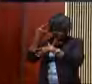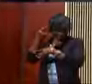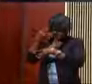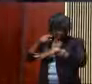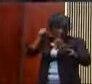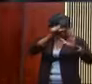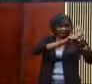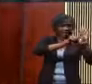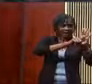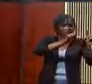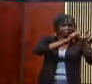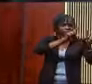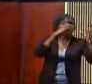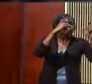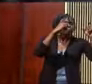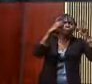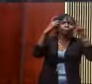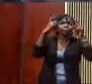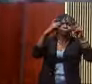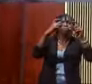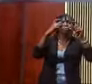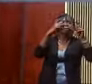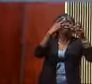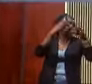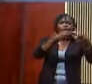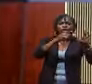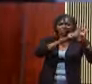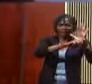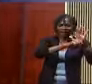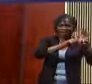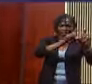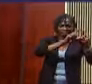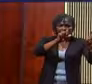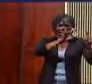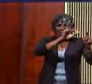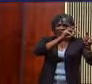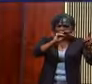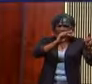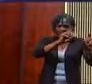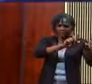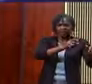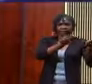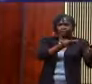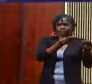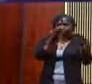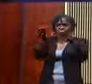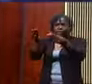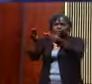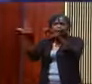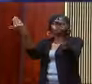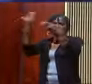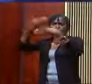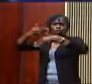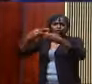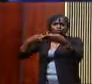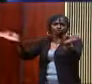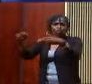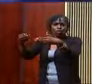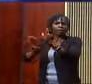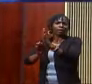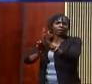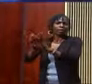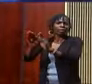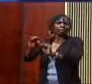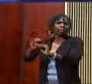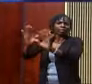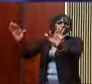negatives can't get developed where you get the big picture until they go in a dark place. And once they go in